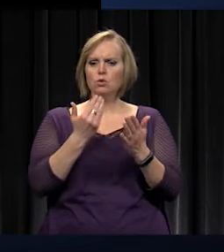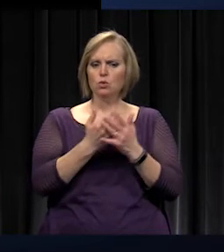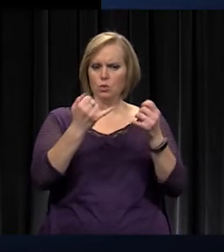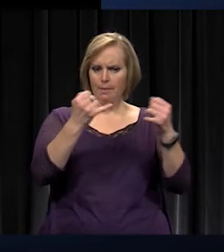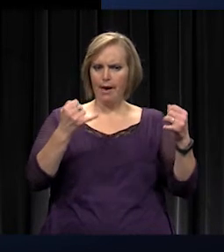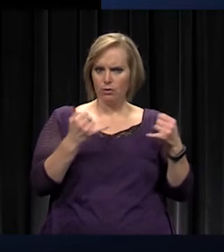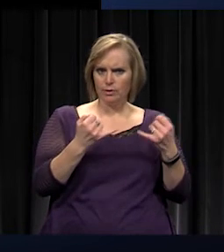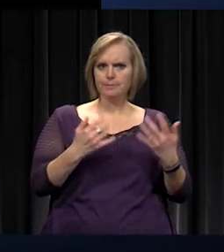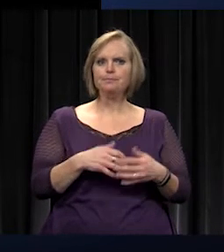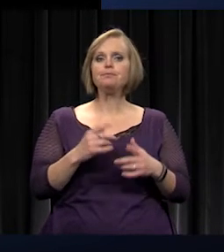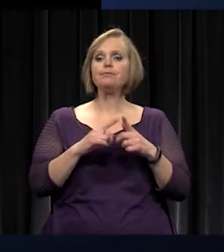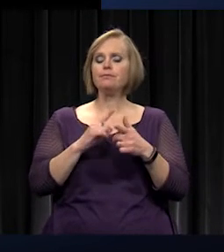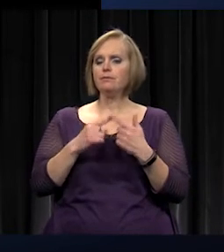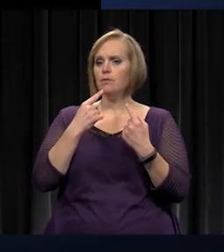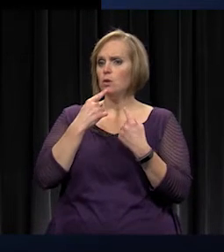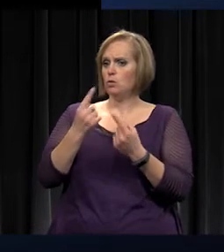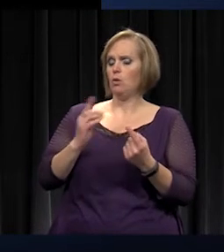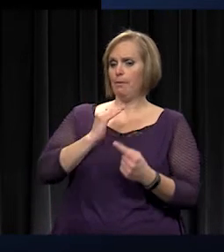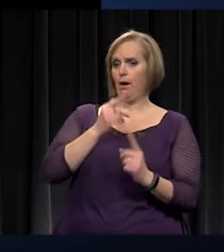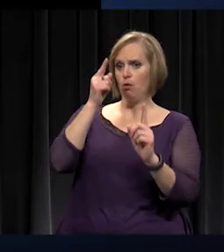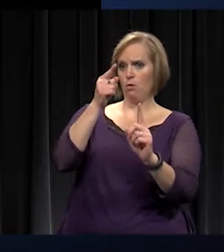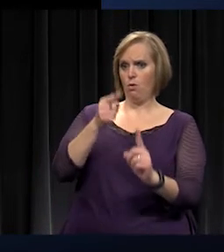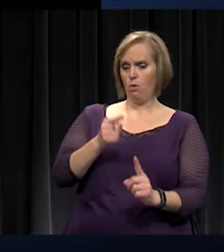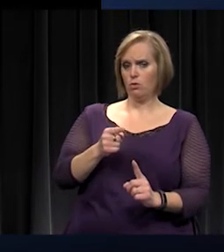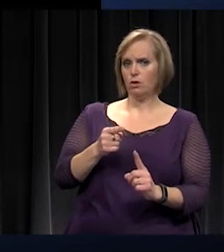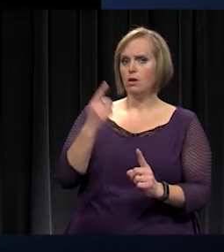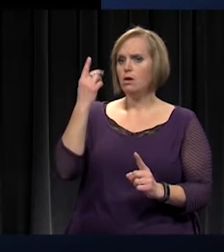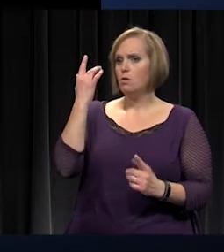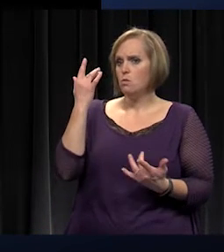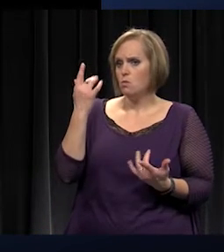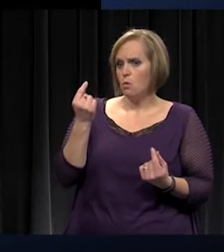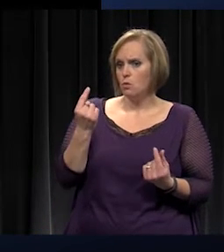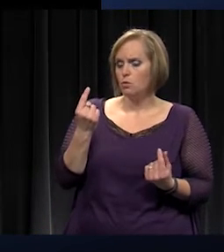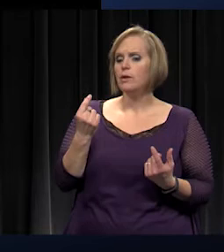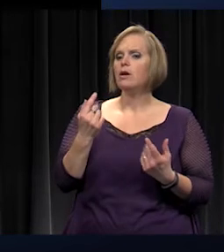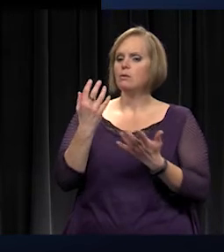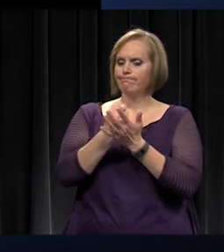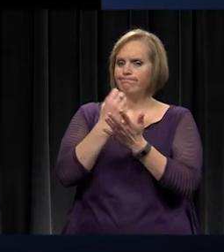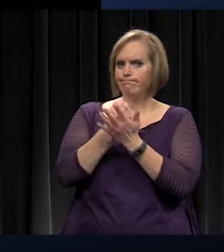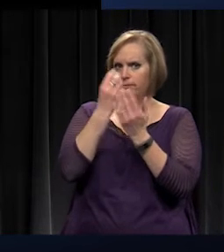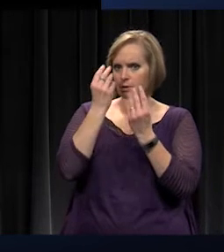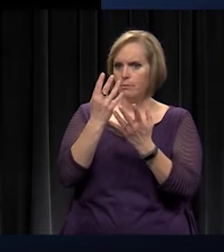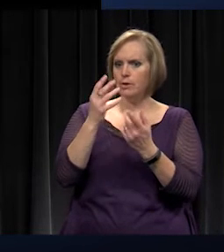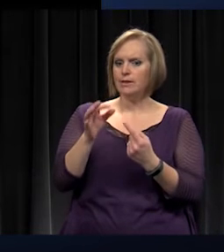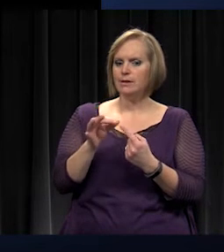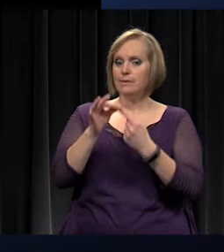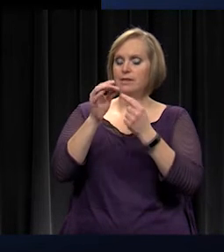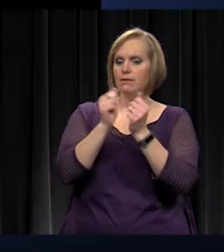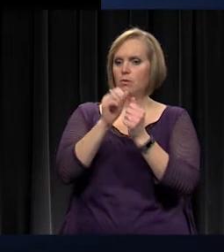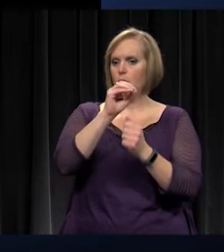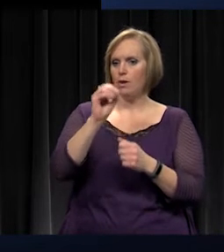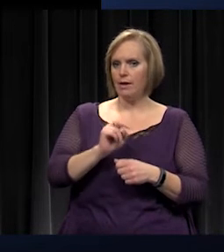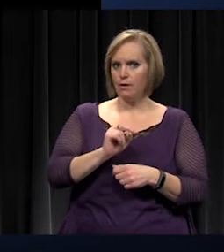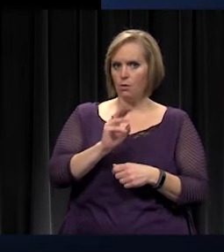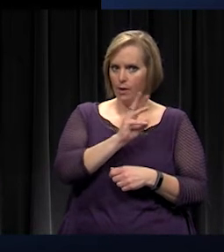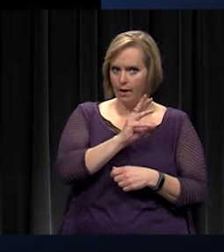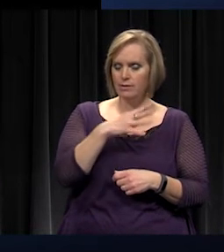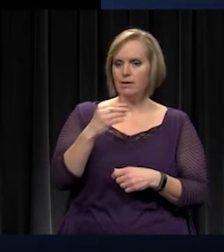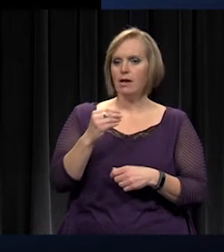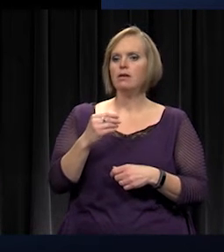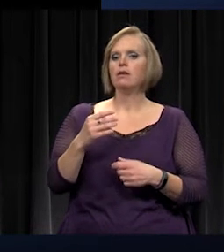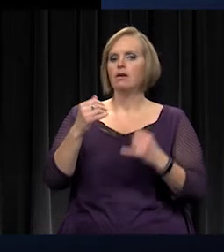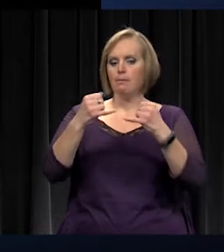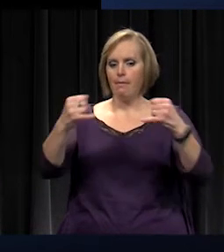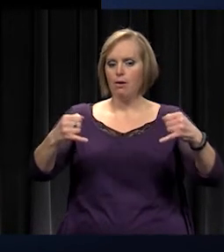lines. And then we told them our goals, that we were gathering input specific to Olathe West and some boundaries. We also wanted input